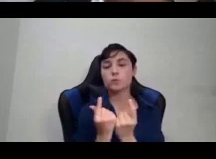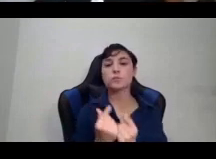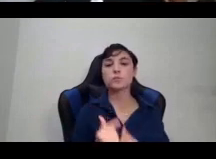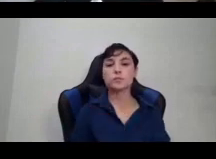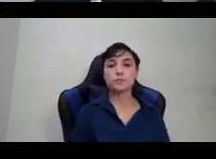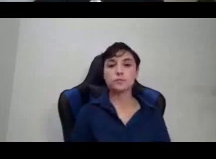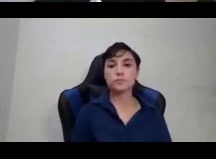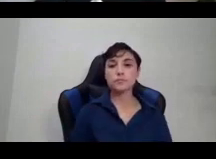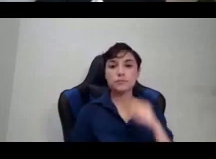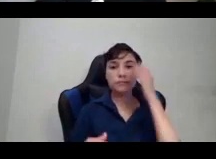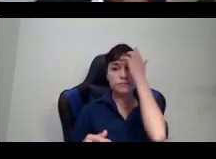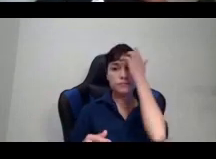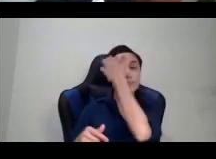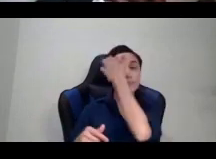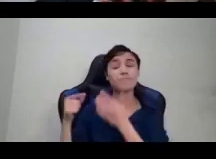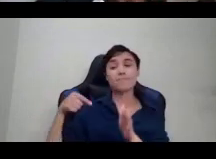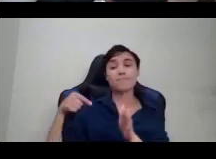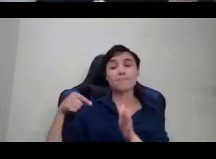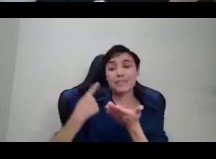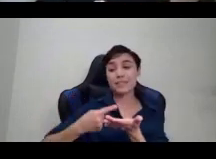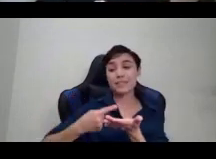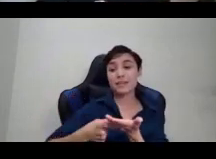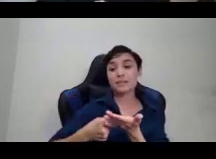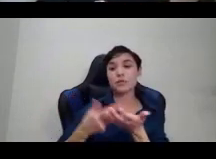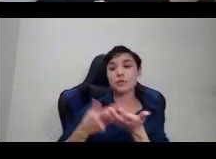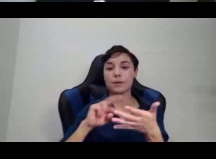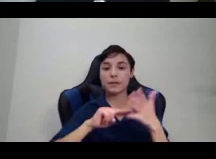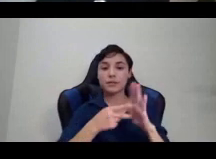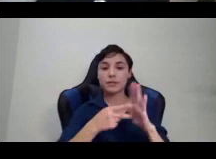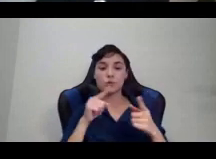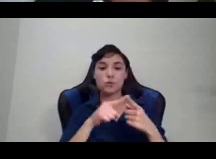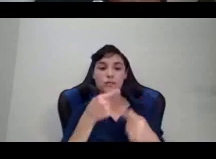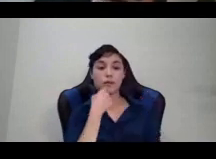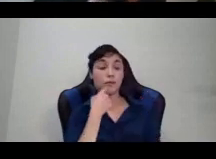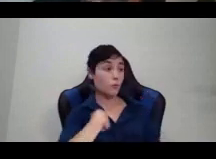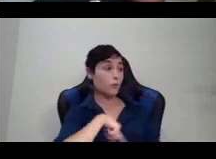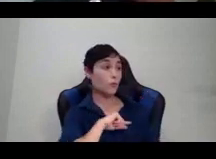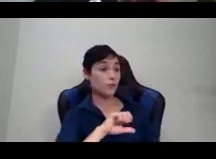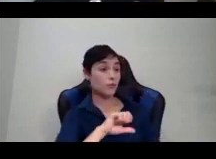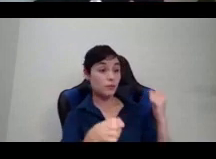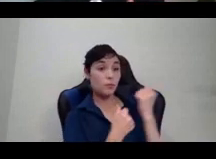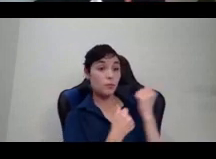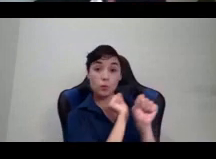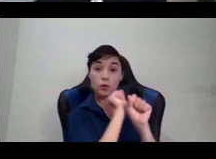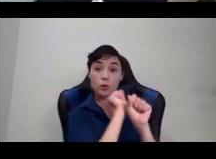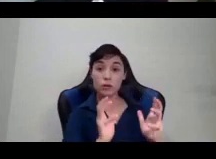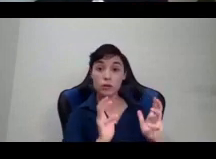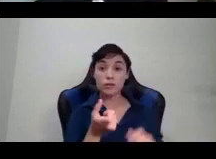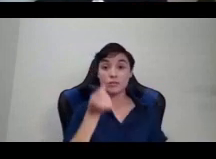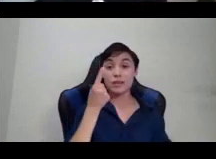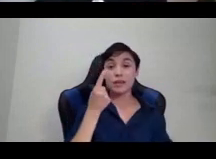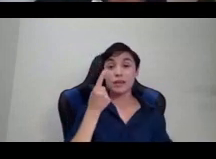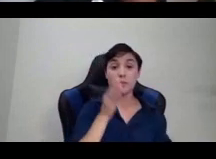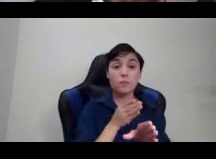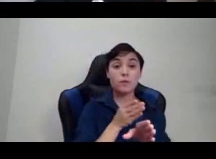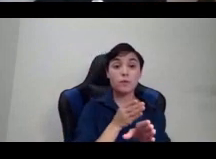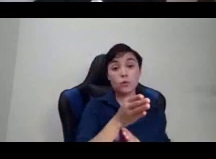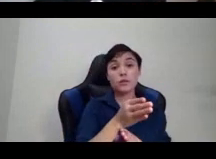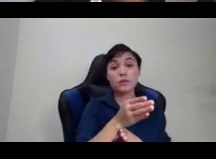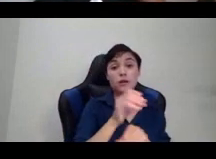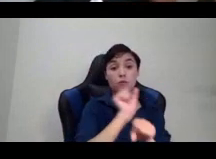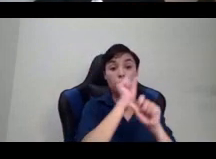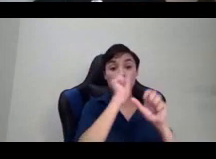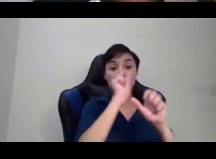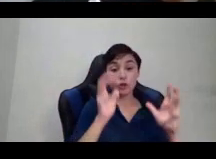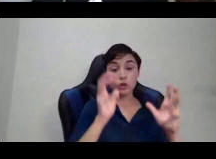we support workers. The majority of workers in the world were not unionized white men, like a lot of leftists